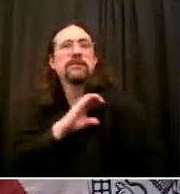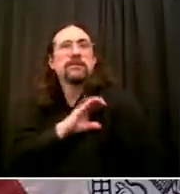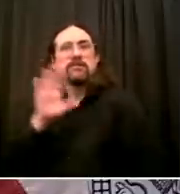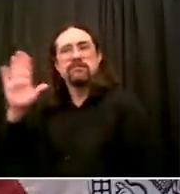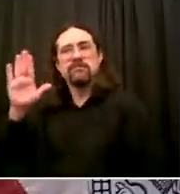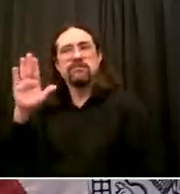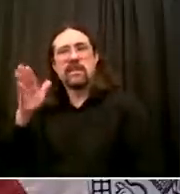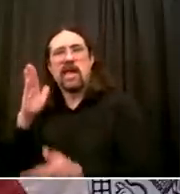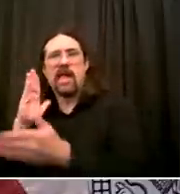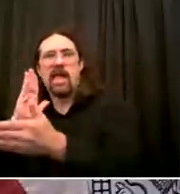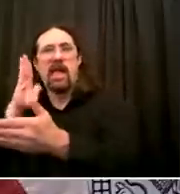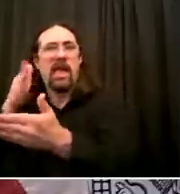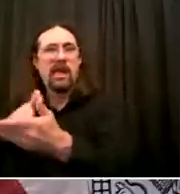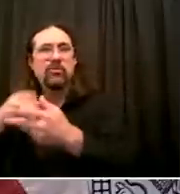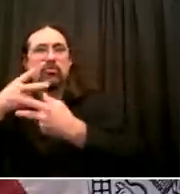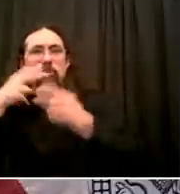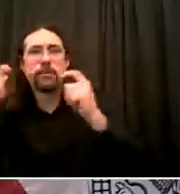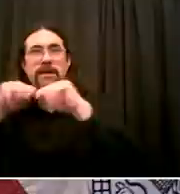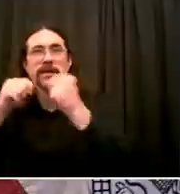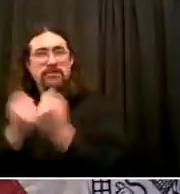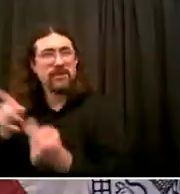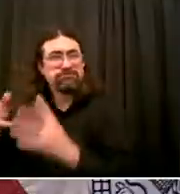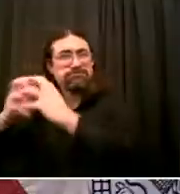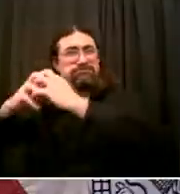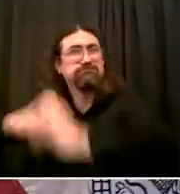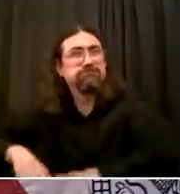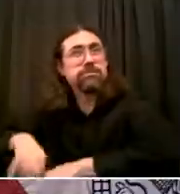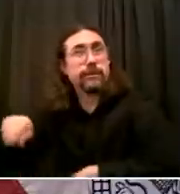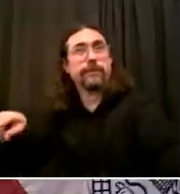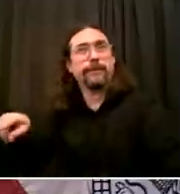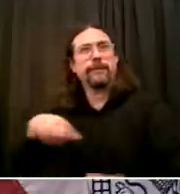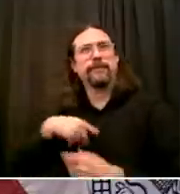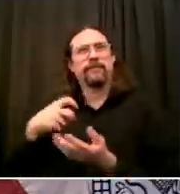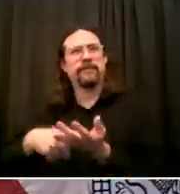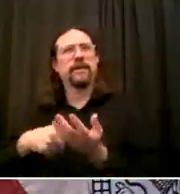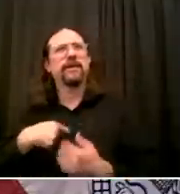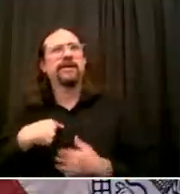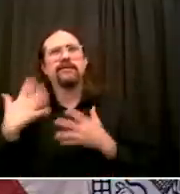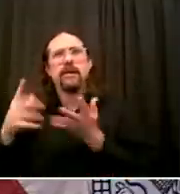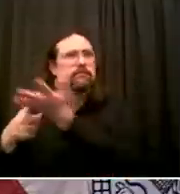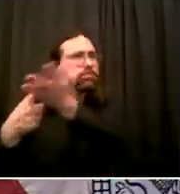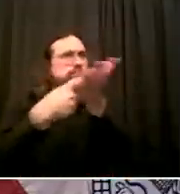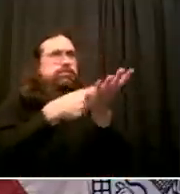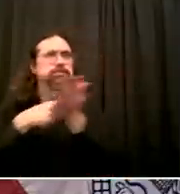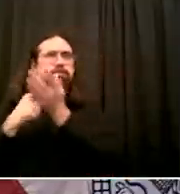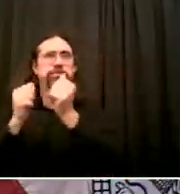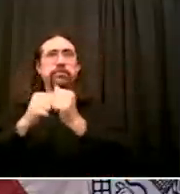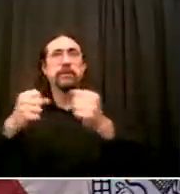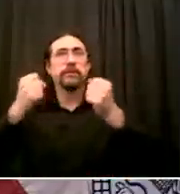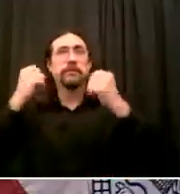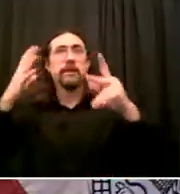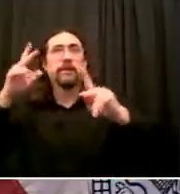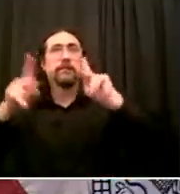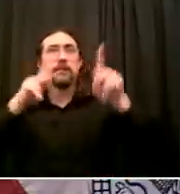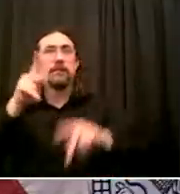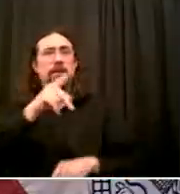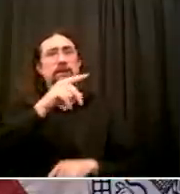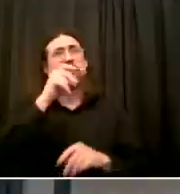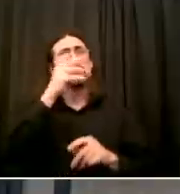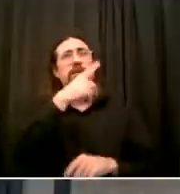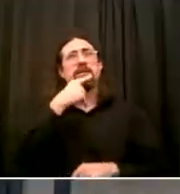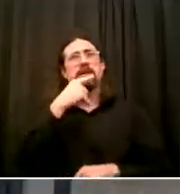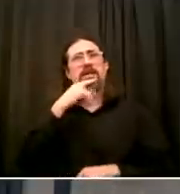have said that that's one of the most proactive groups within the department And the loss of them could